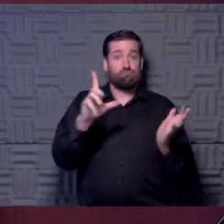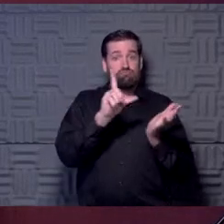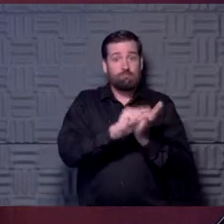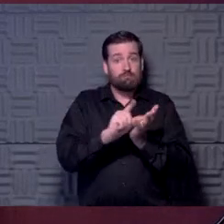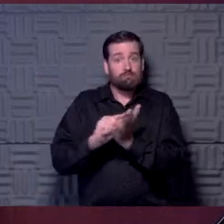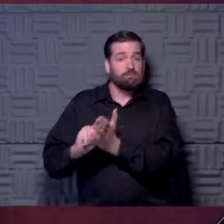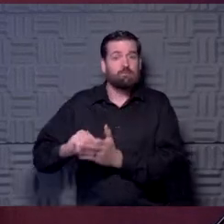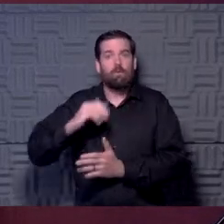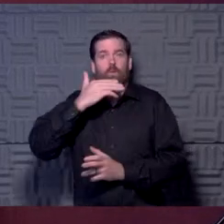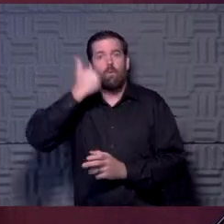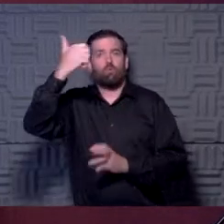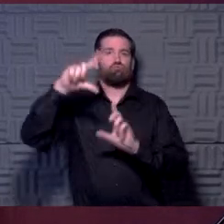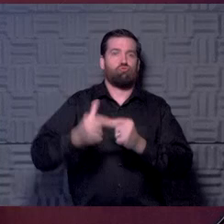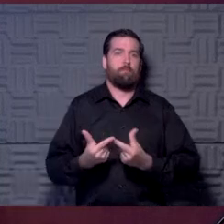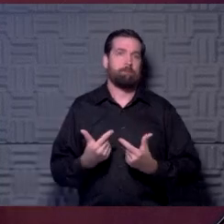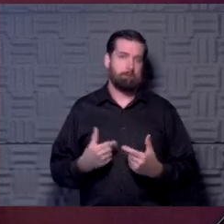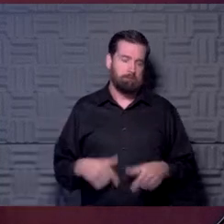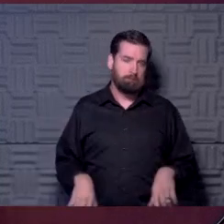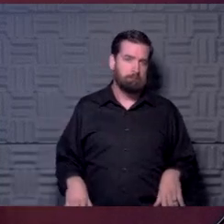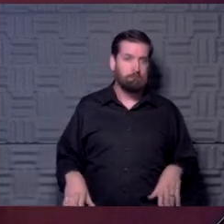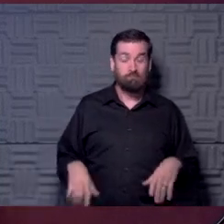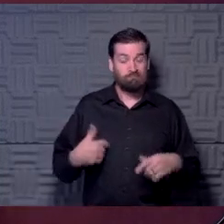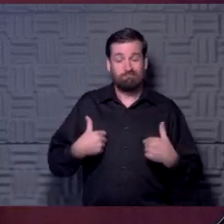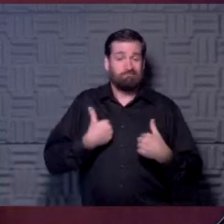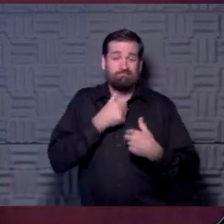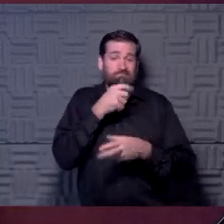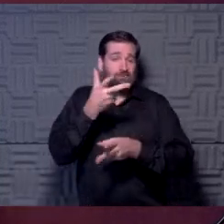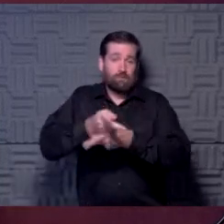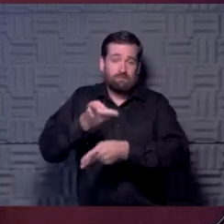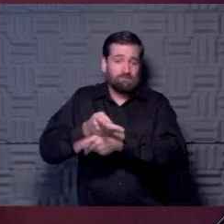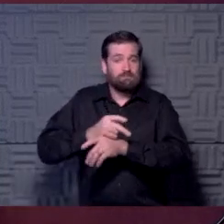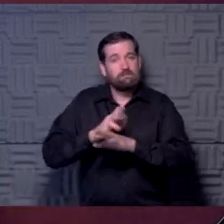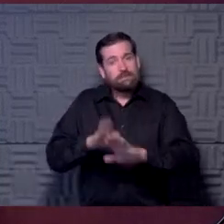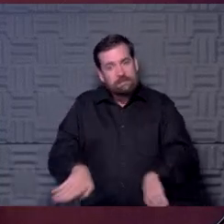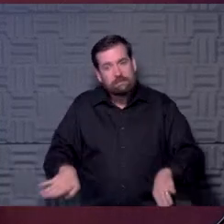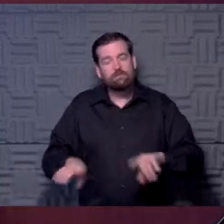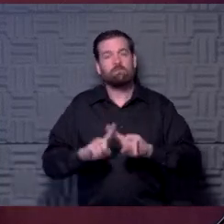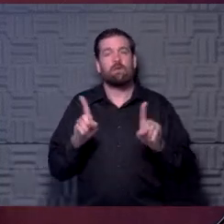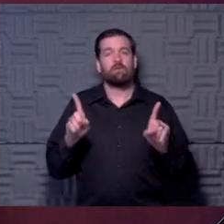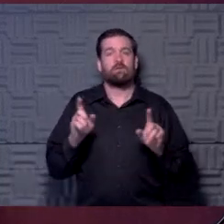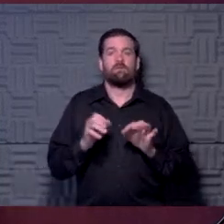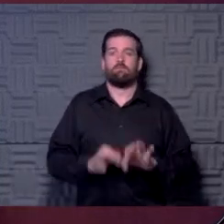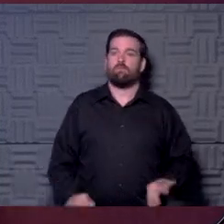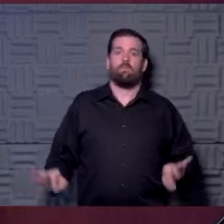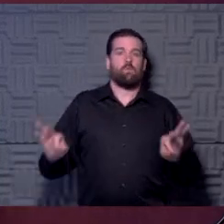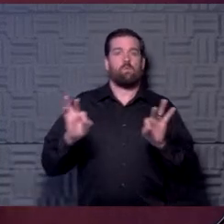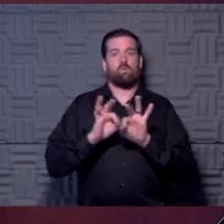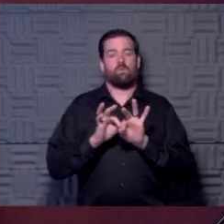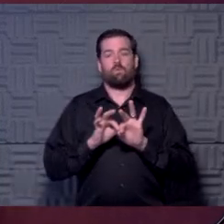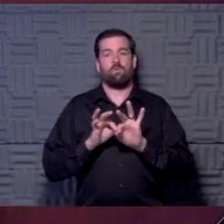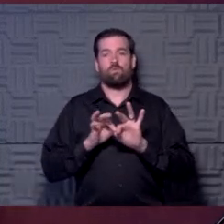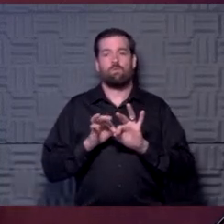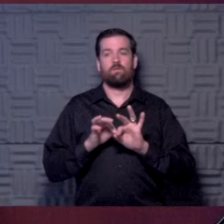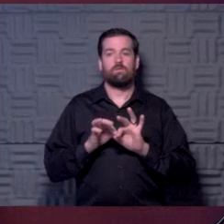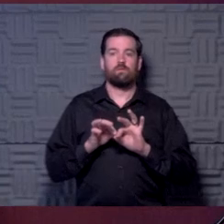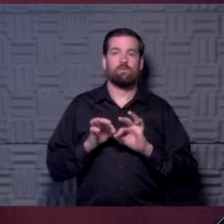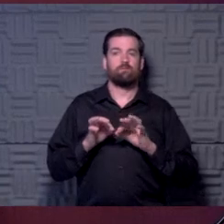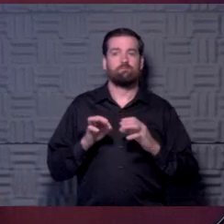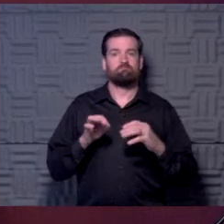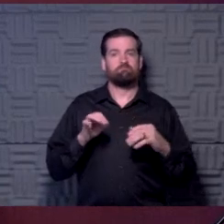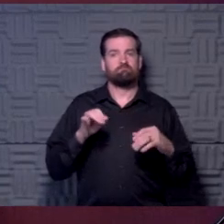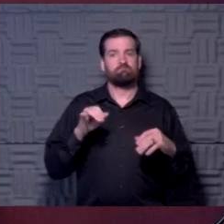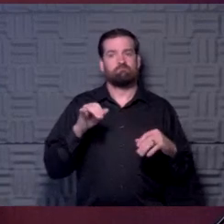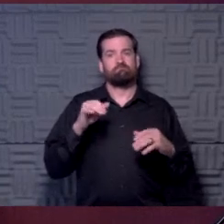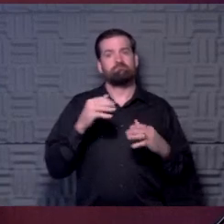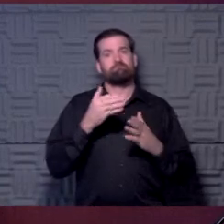in an older age group. So I'm also don't take care of pediatric patients. But I think it's important as we have this is I think that's what